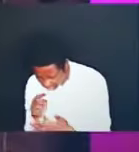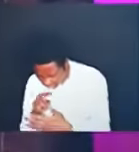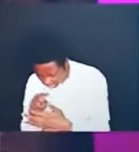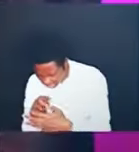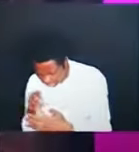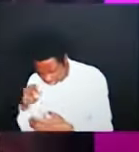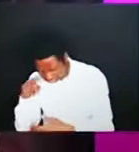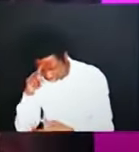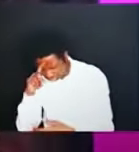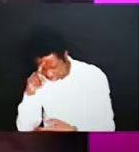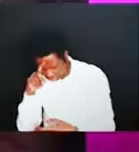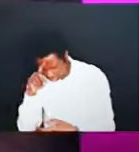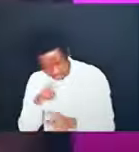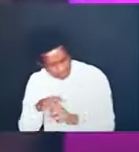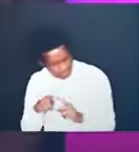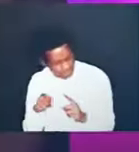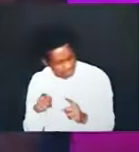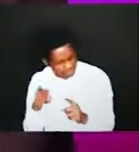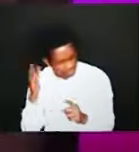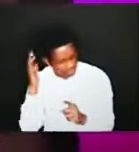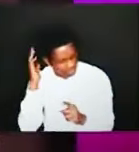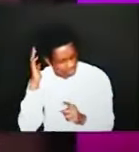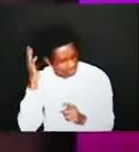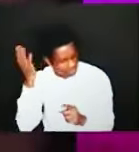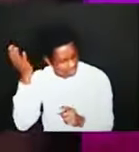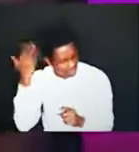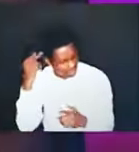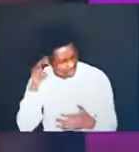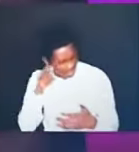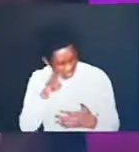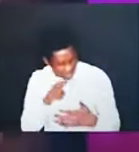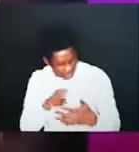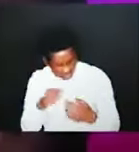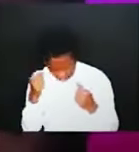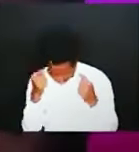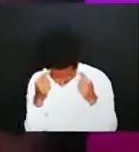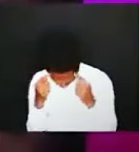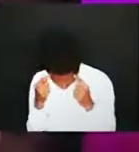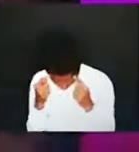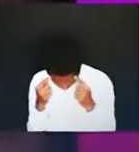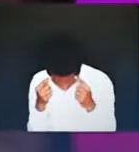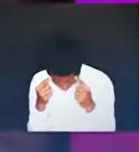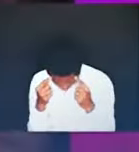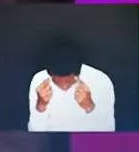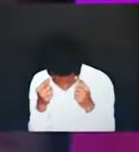but when I meditated I realized that this one is so true